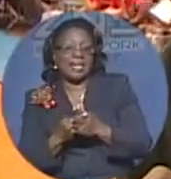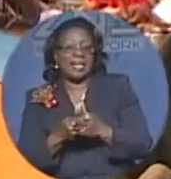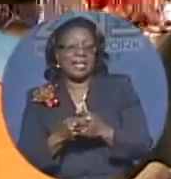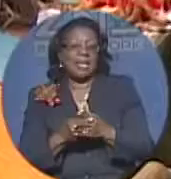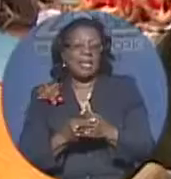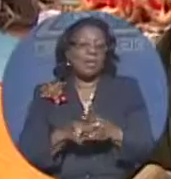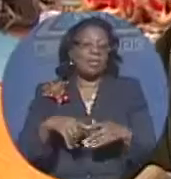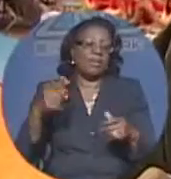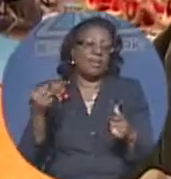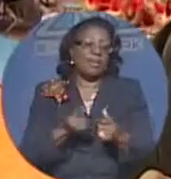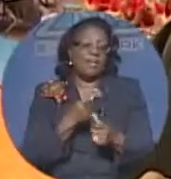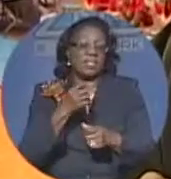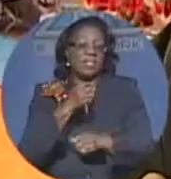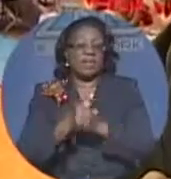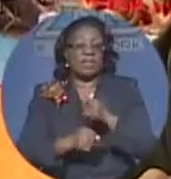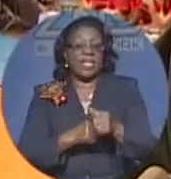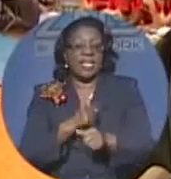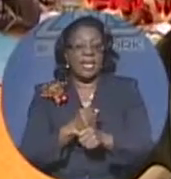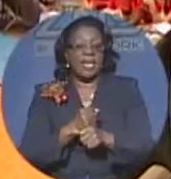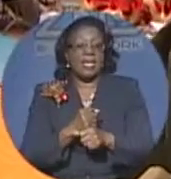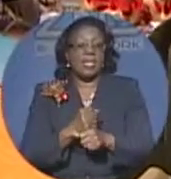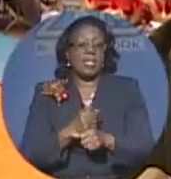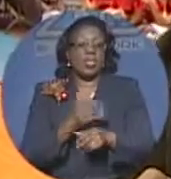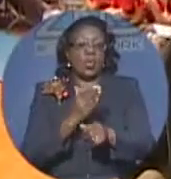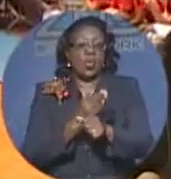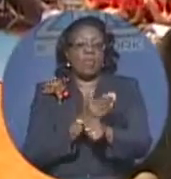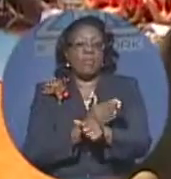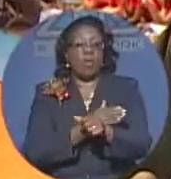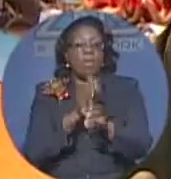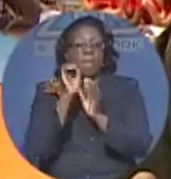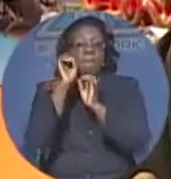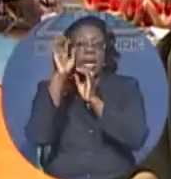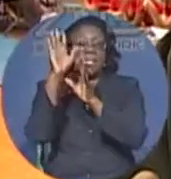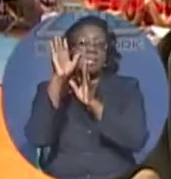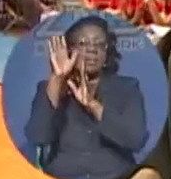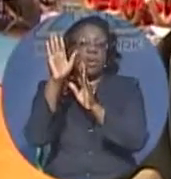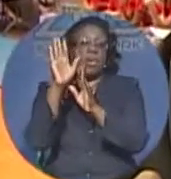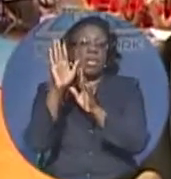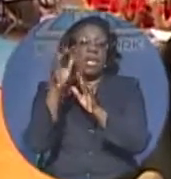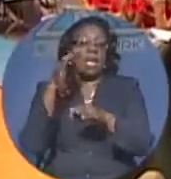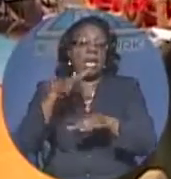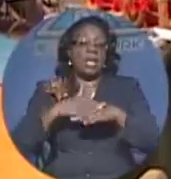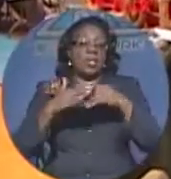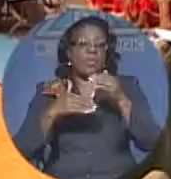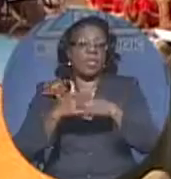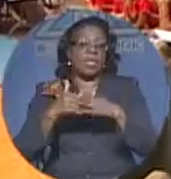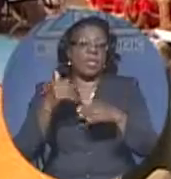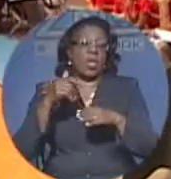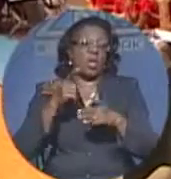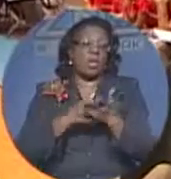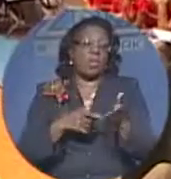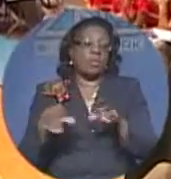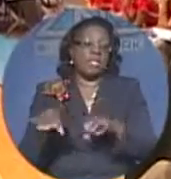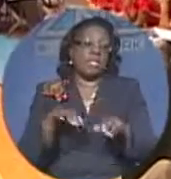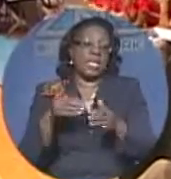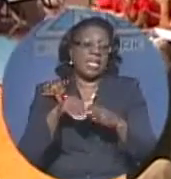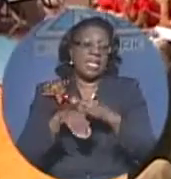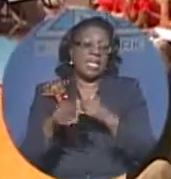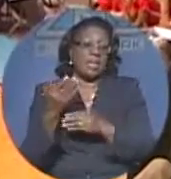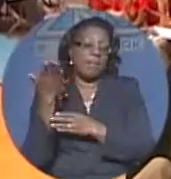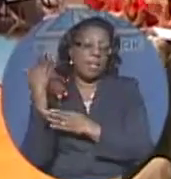first of the year to impact basketball. And build on what our predecessors have already done. They've done a